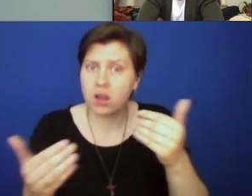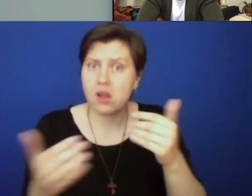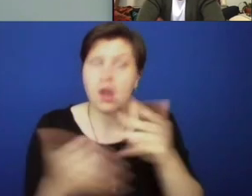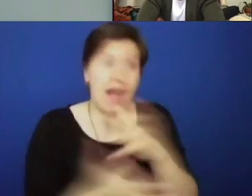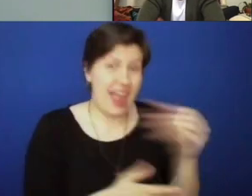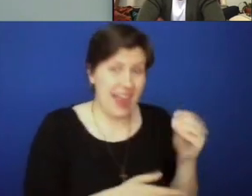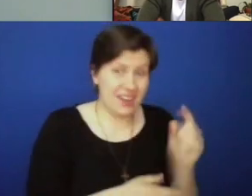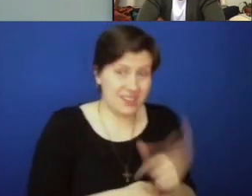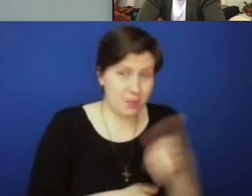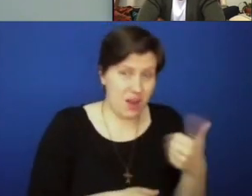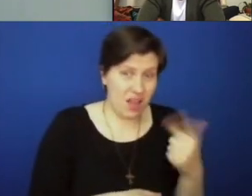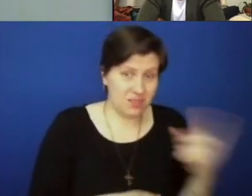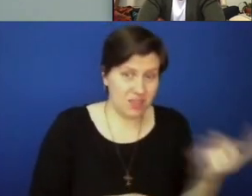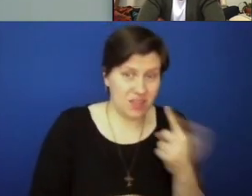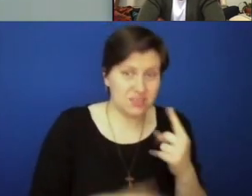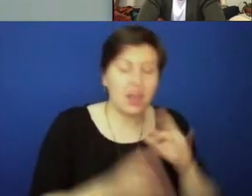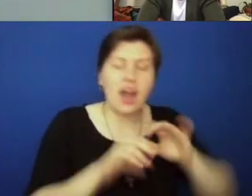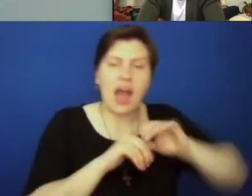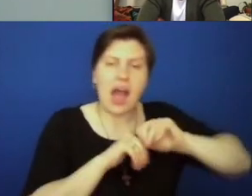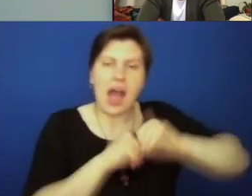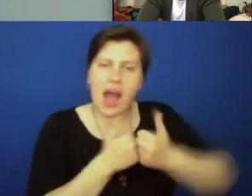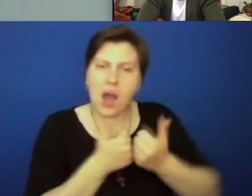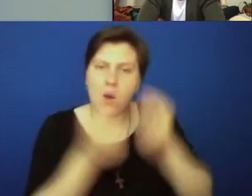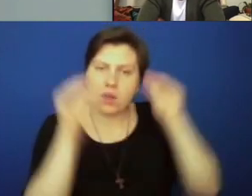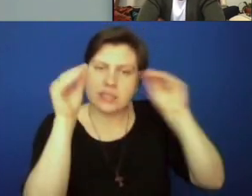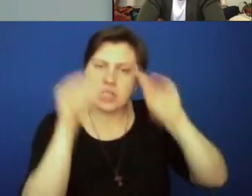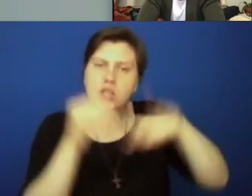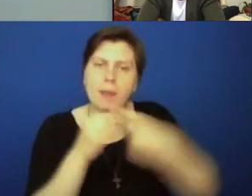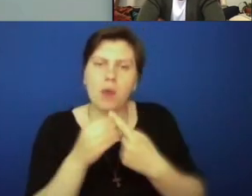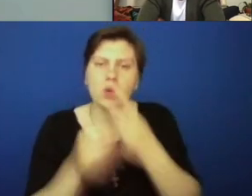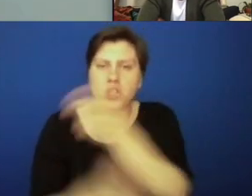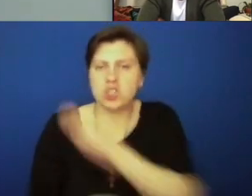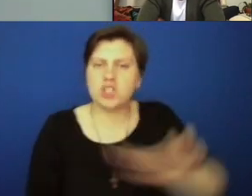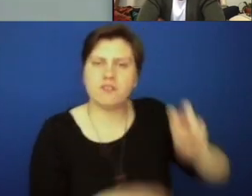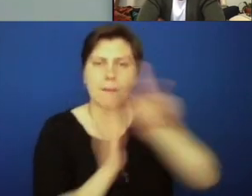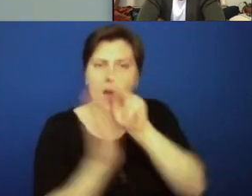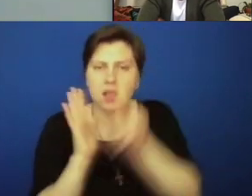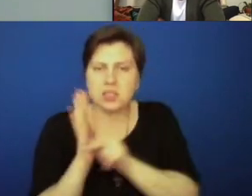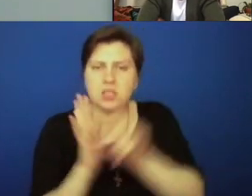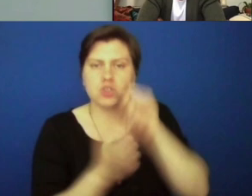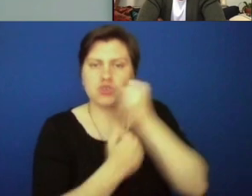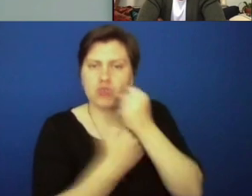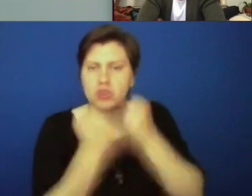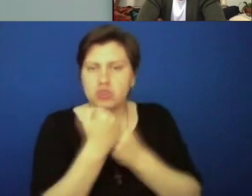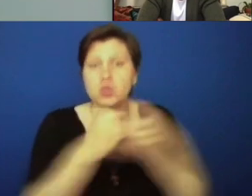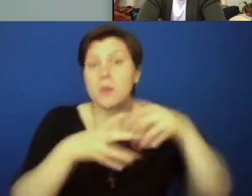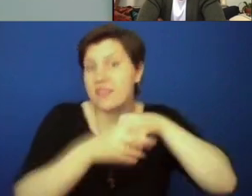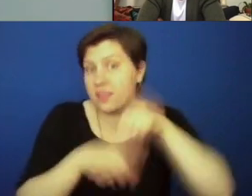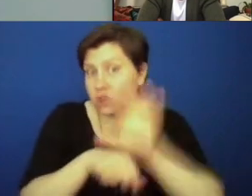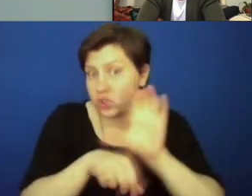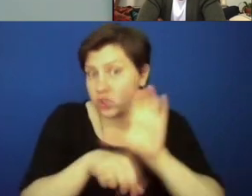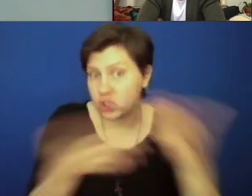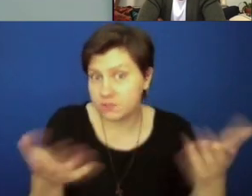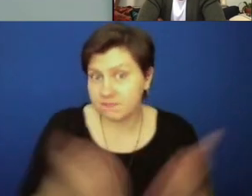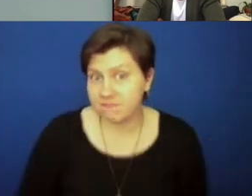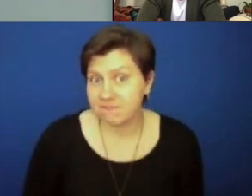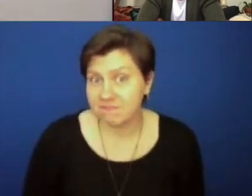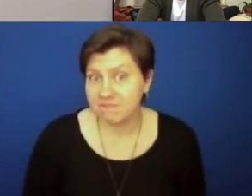then to build off that, someone talks about, how do you teach about working to shift policies and structures within the church?